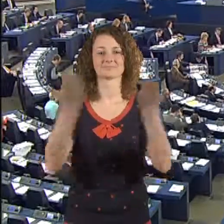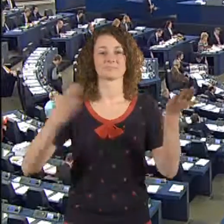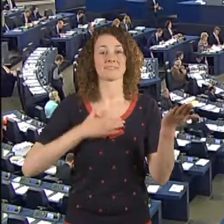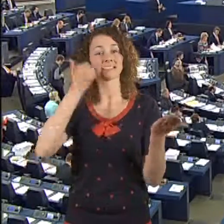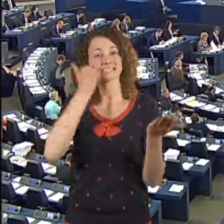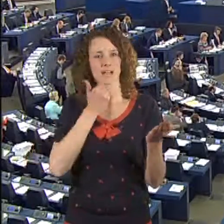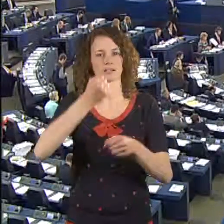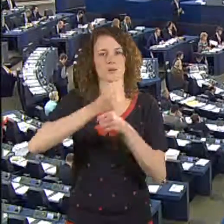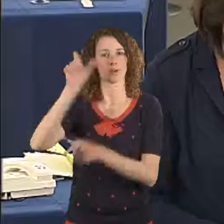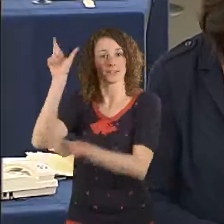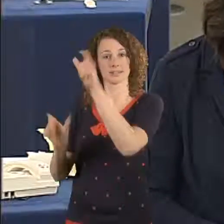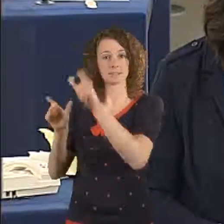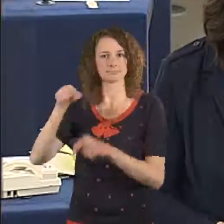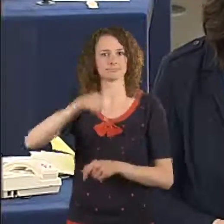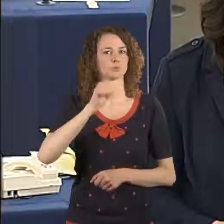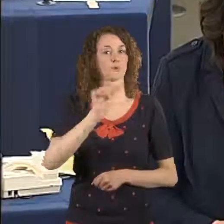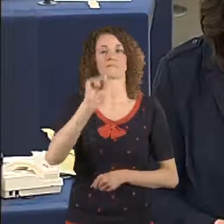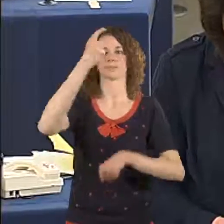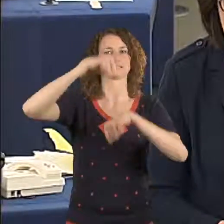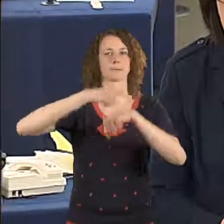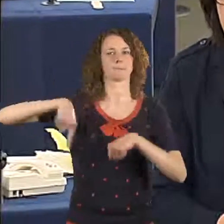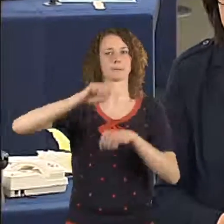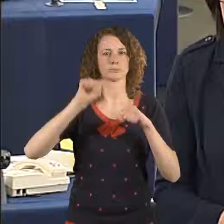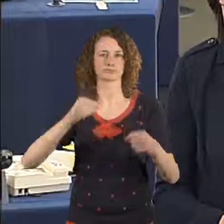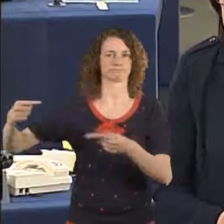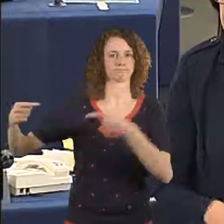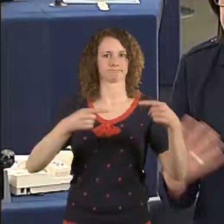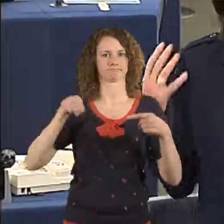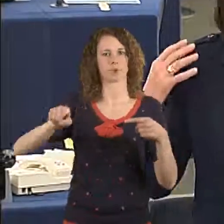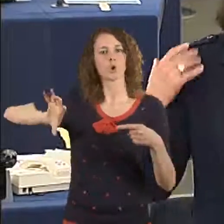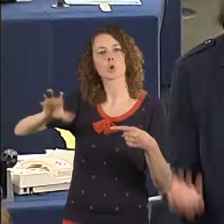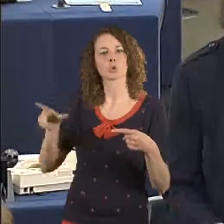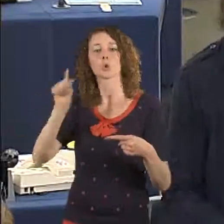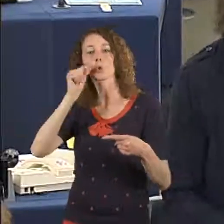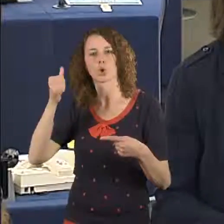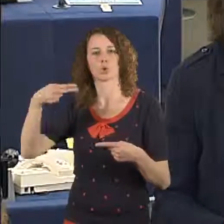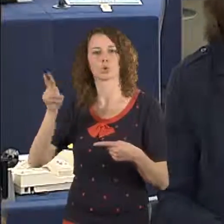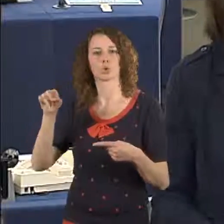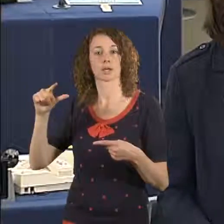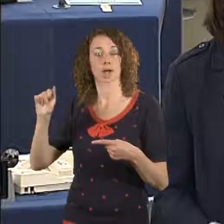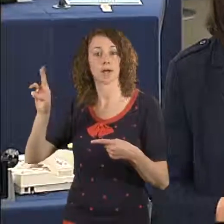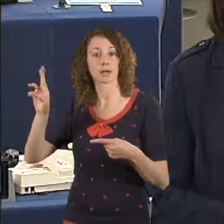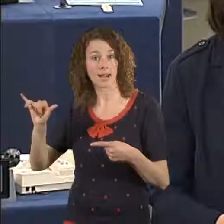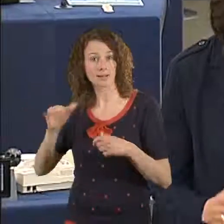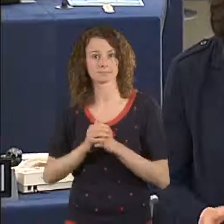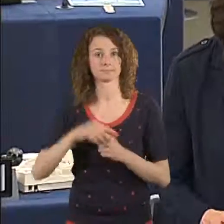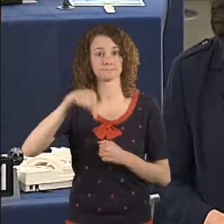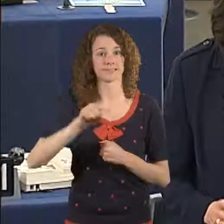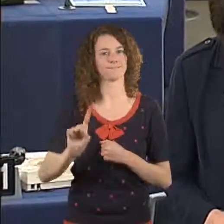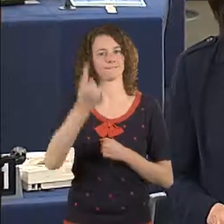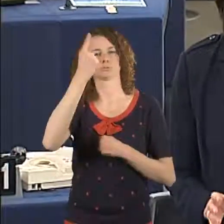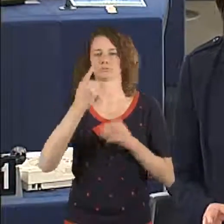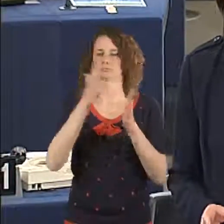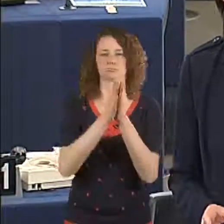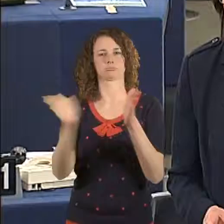My dear colleagues, it's not the first time we've had to debate Hungary. And first of all, I